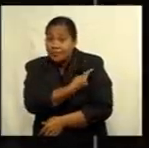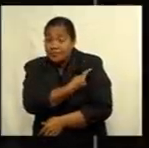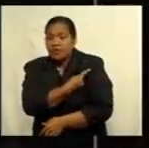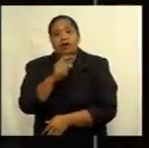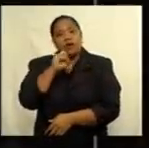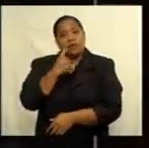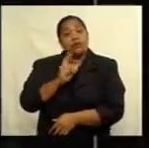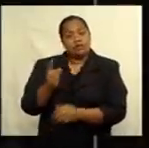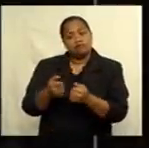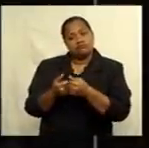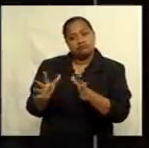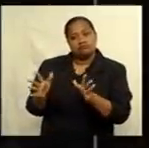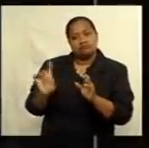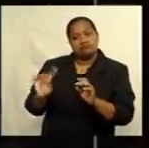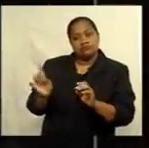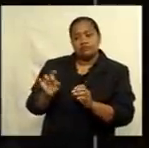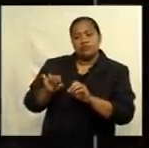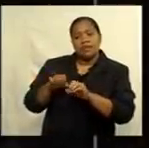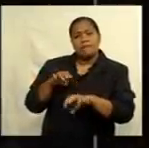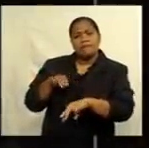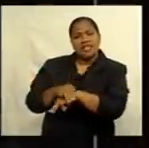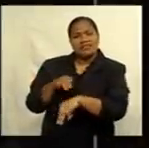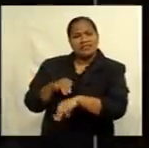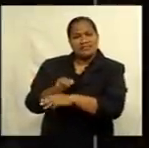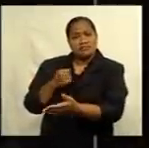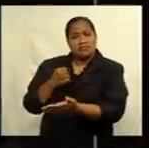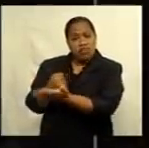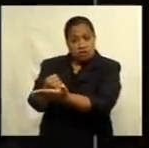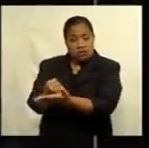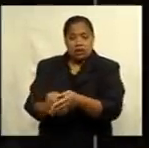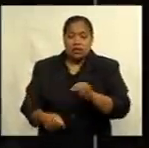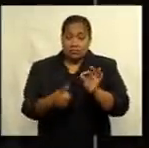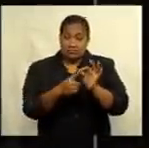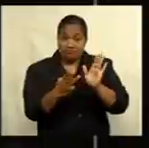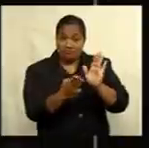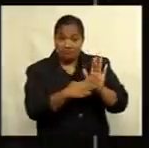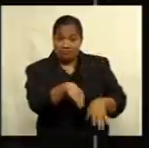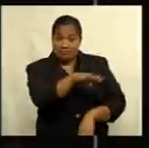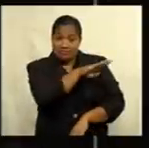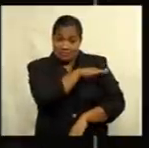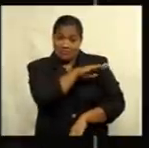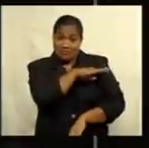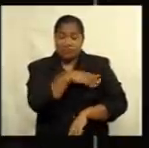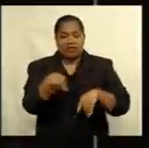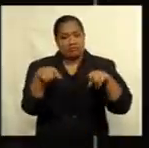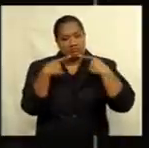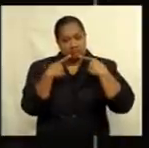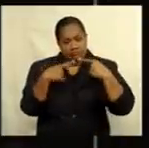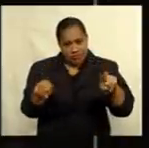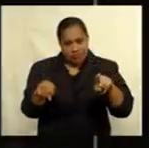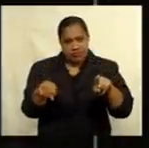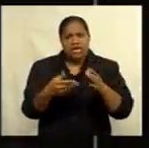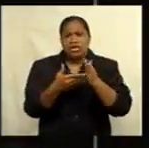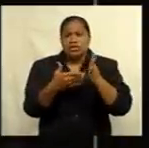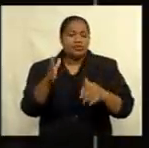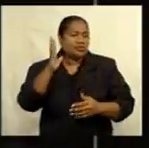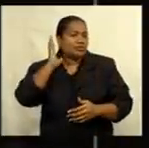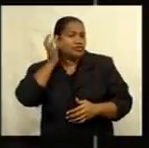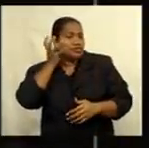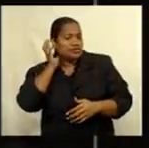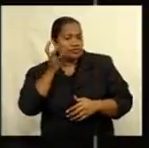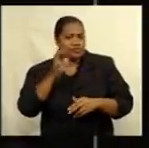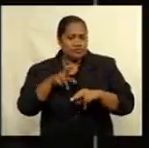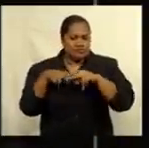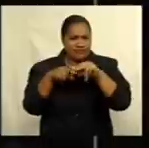their monthly support. This was revealed by Prime Minister Voreng Mbaini Morama during the Nanonda Prime Minister program on Radio Fiji 1